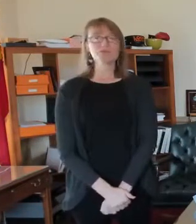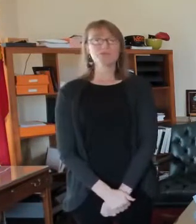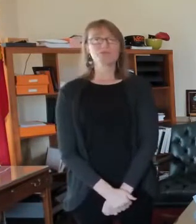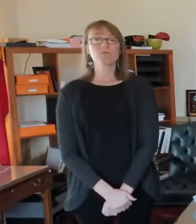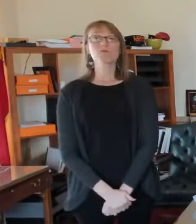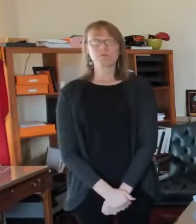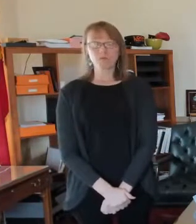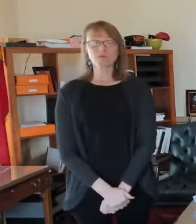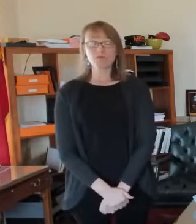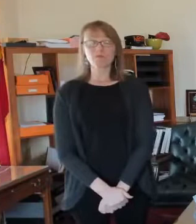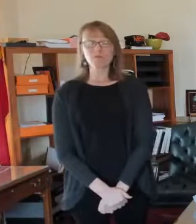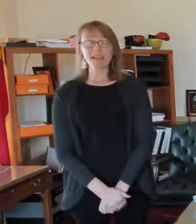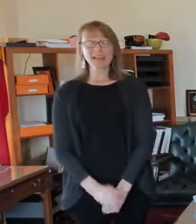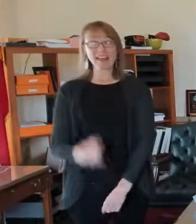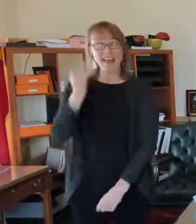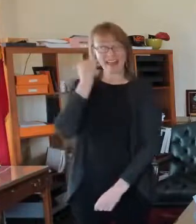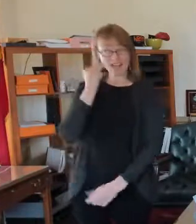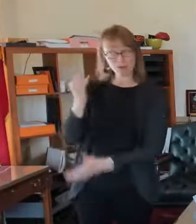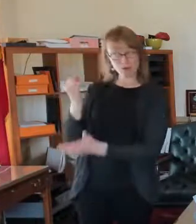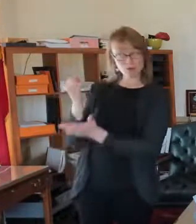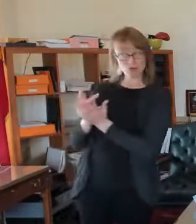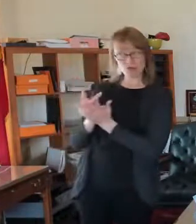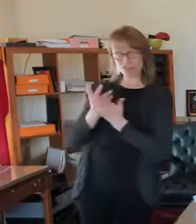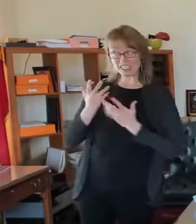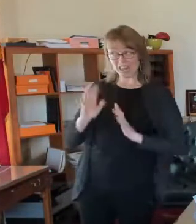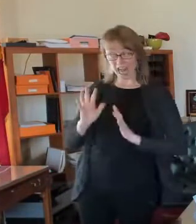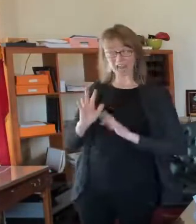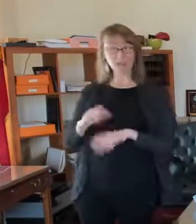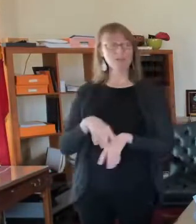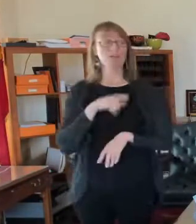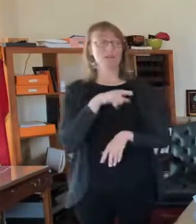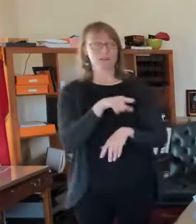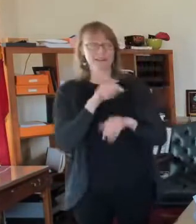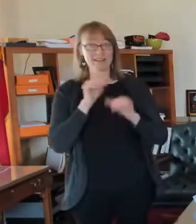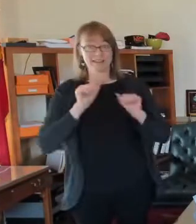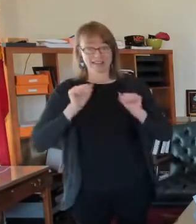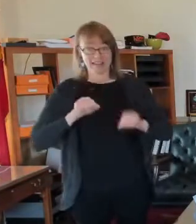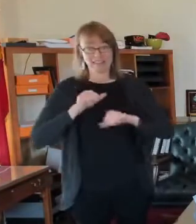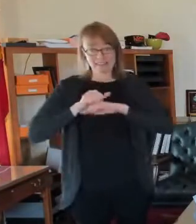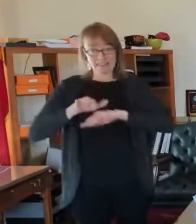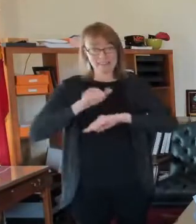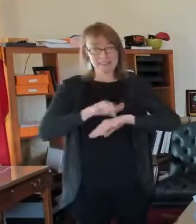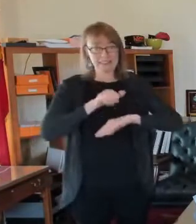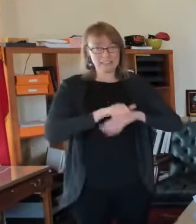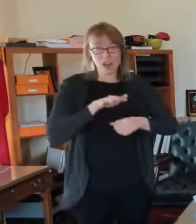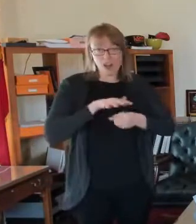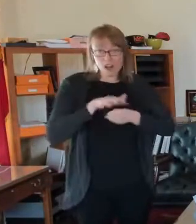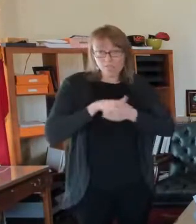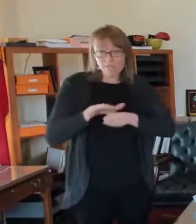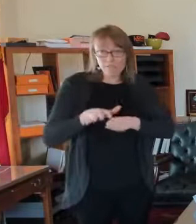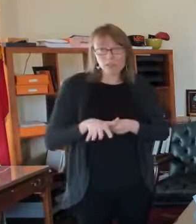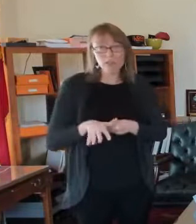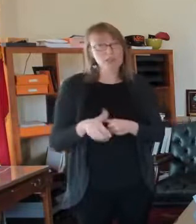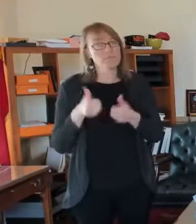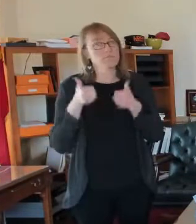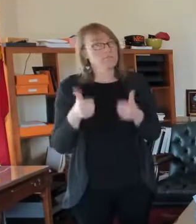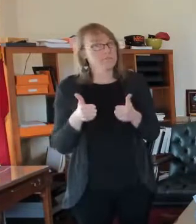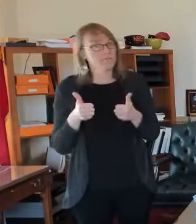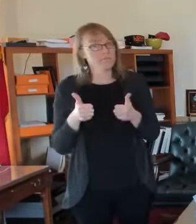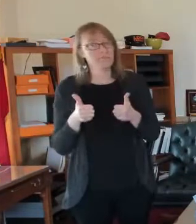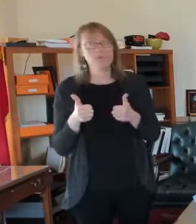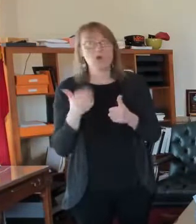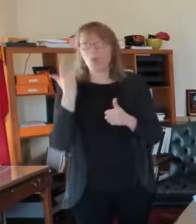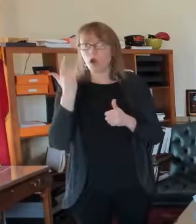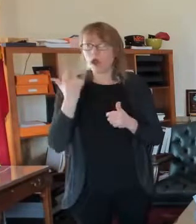game changer if we can get enough supply of it. And the reason it's going to be a game changers is one shot. Um,